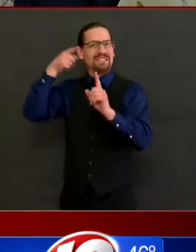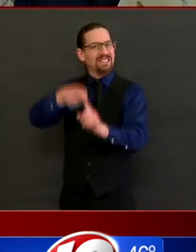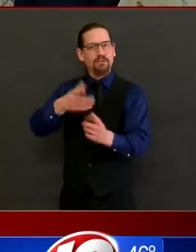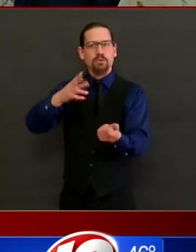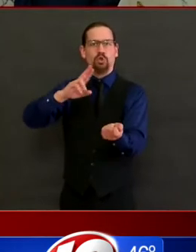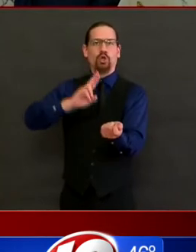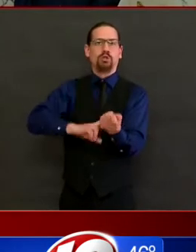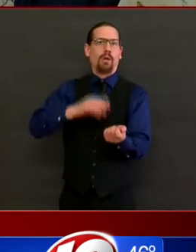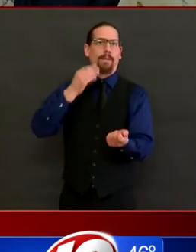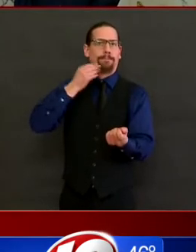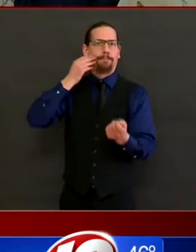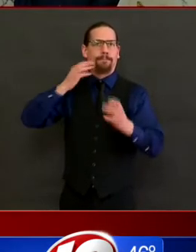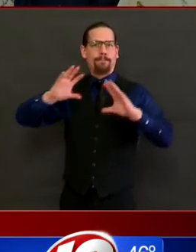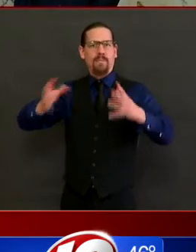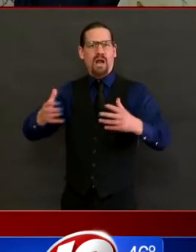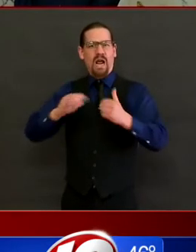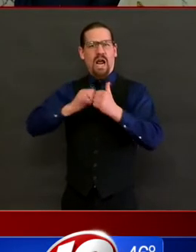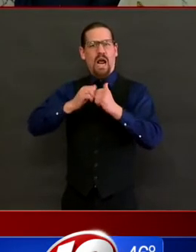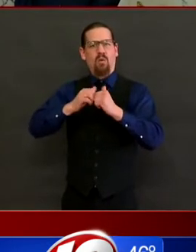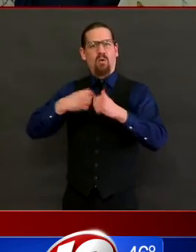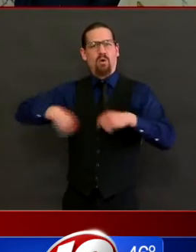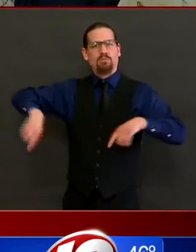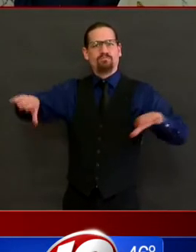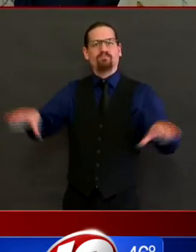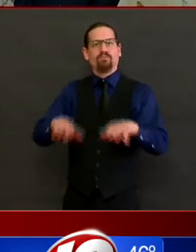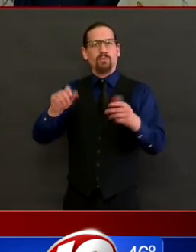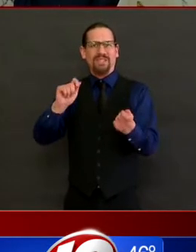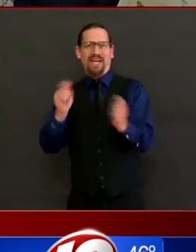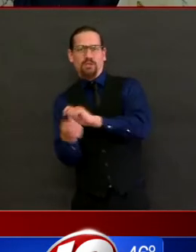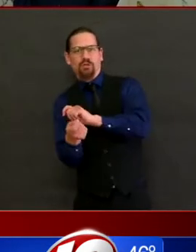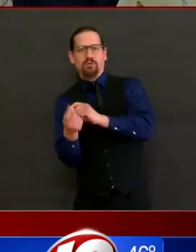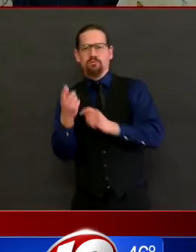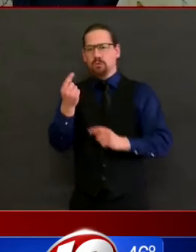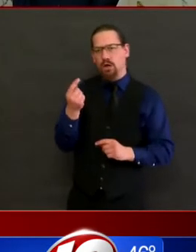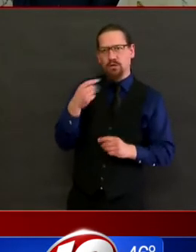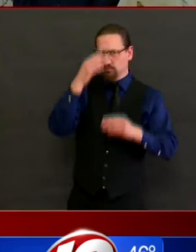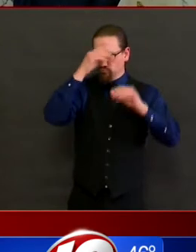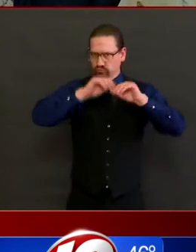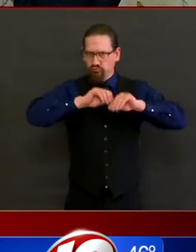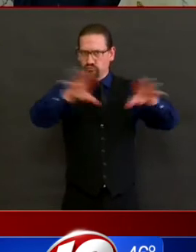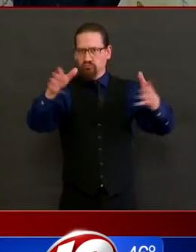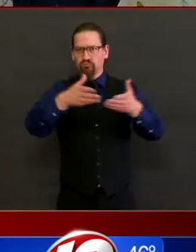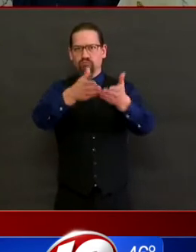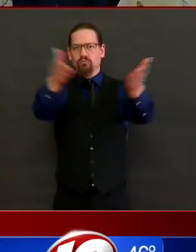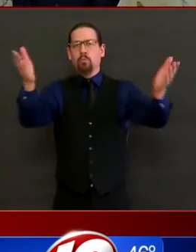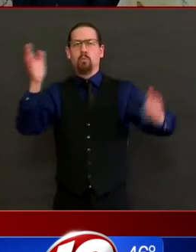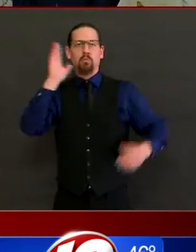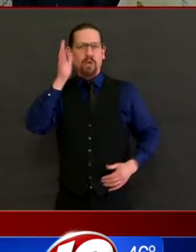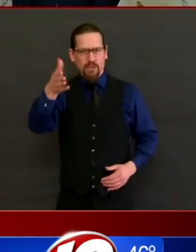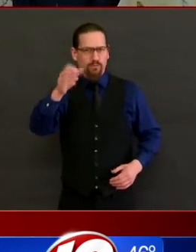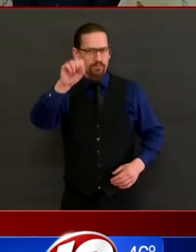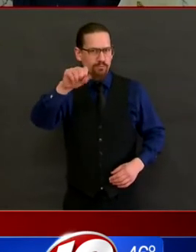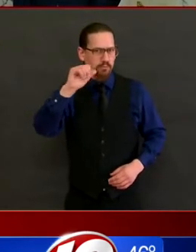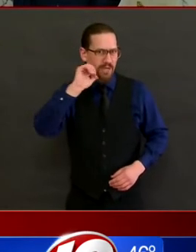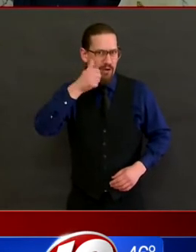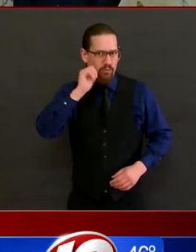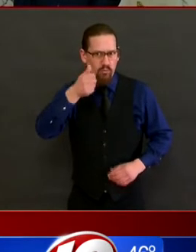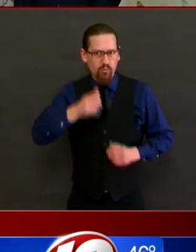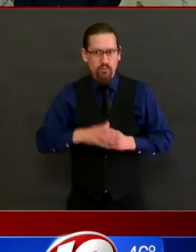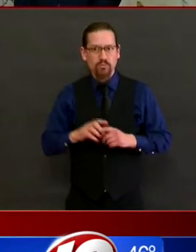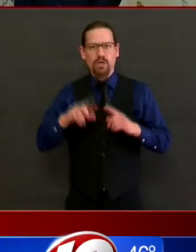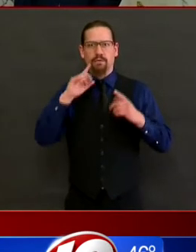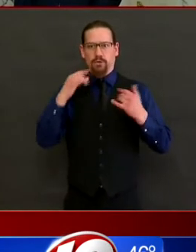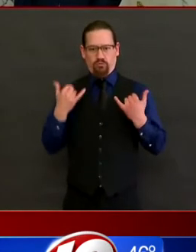In advance of that, I want to highlight one of those approaches today. We have designated